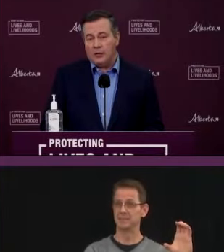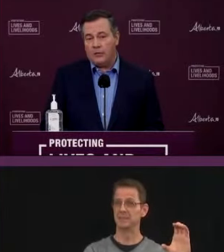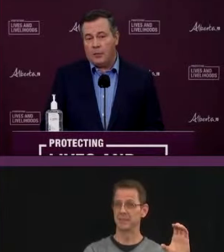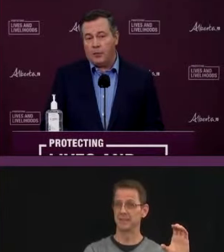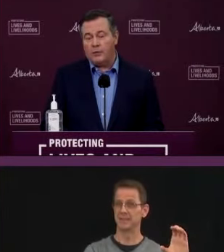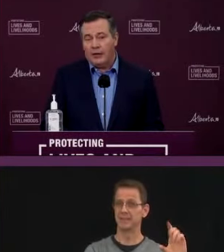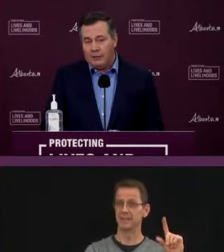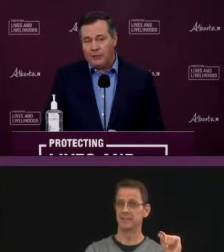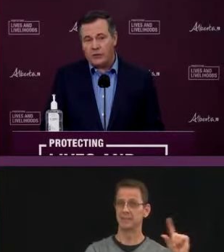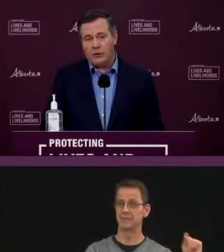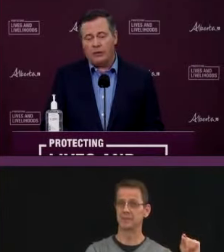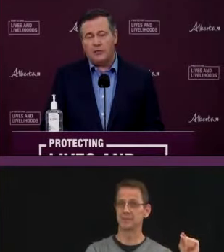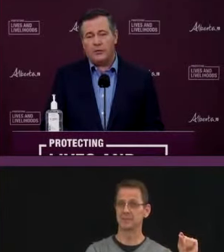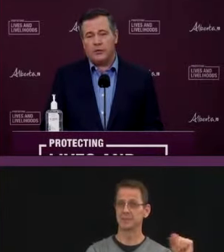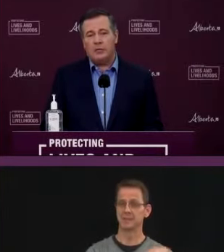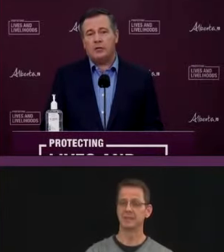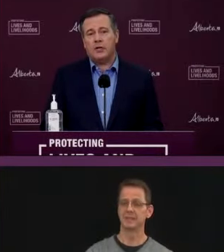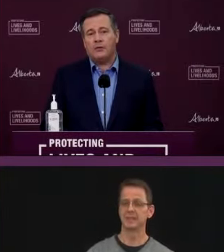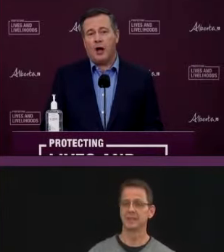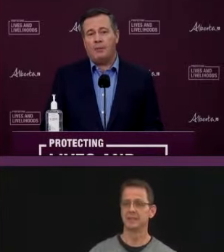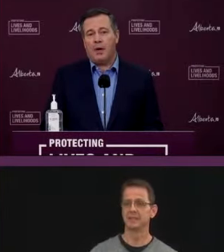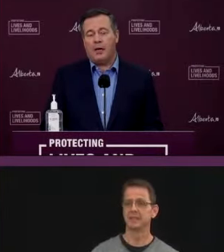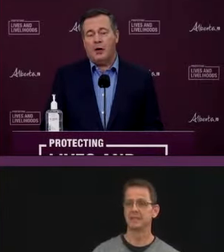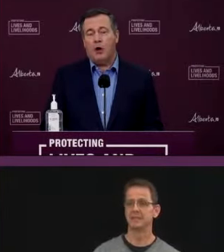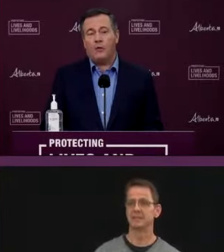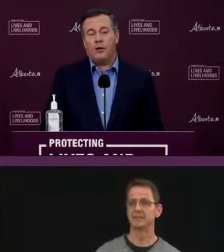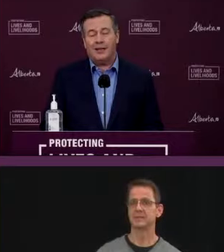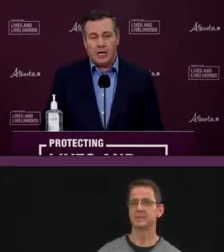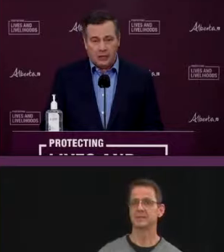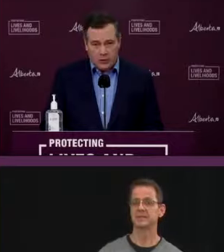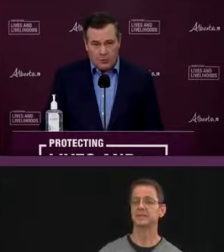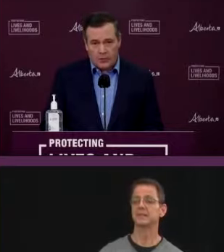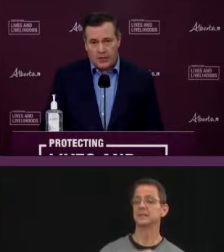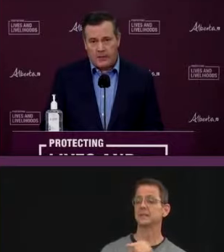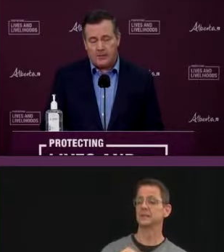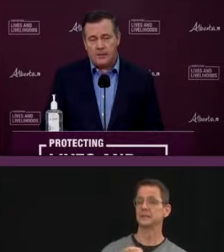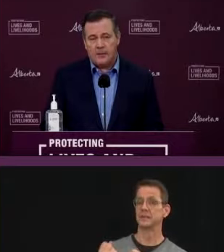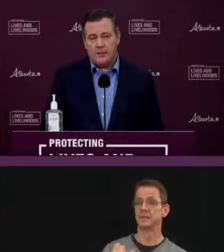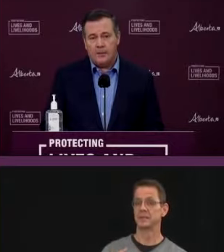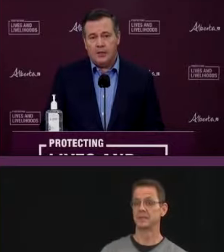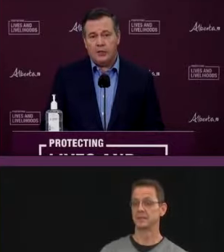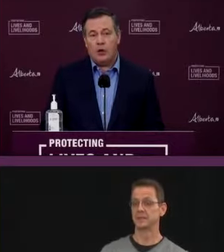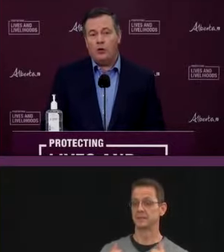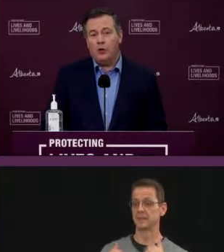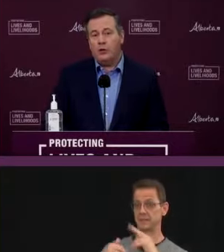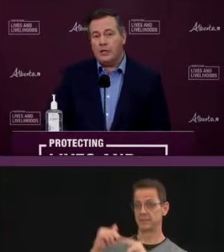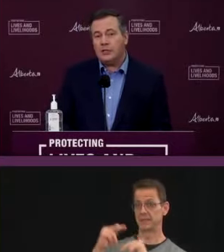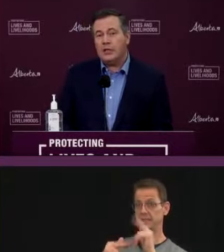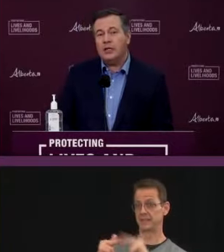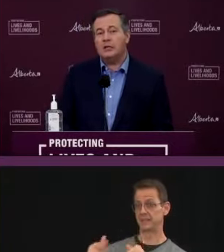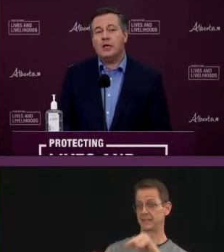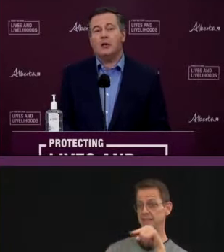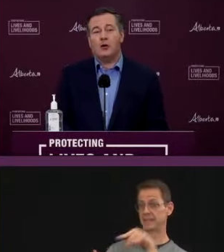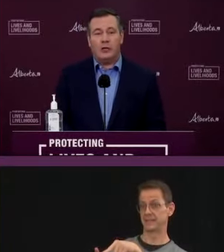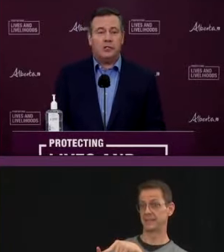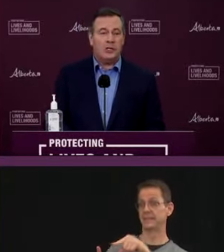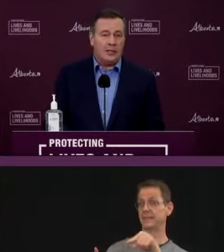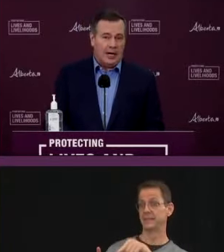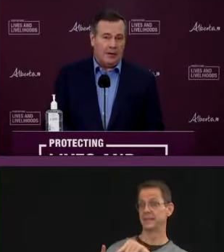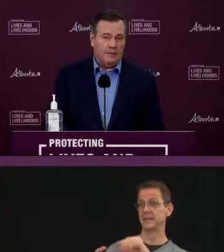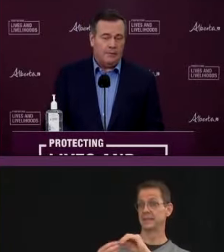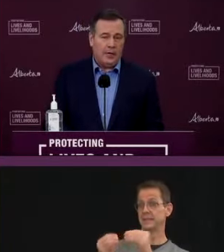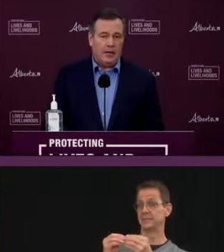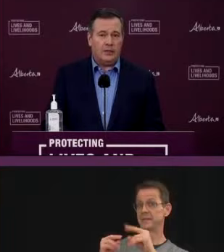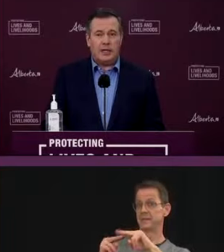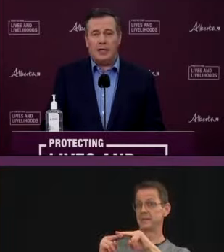designated supported living facilities for seniors have dropped by over 92 percent. So this is encouraging